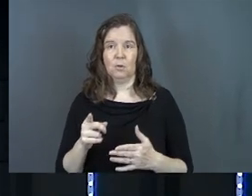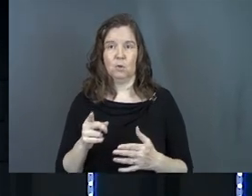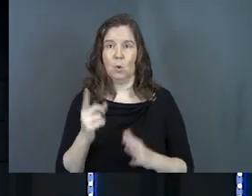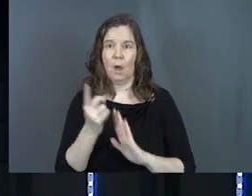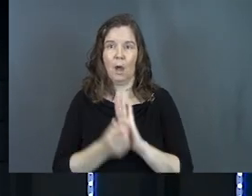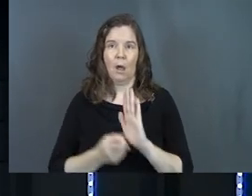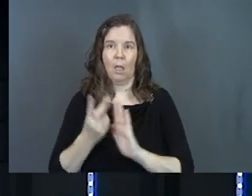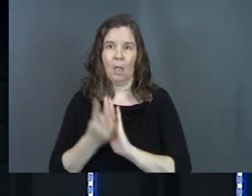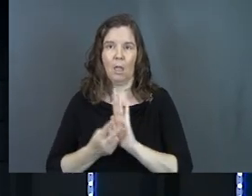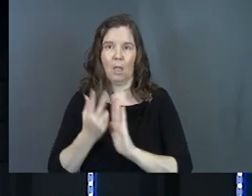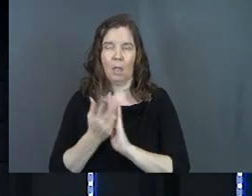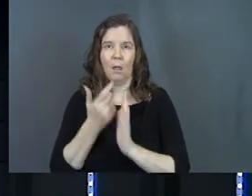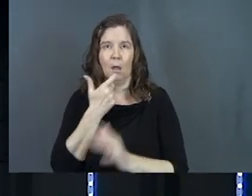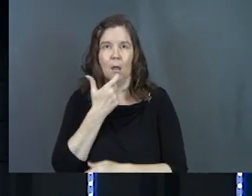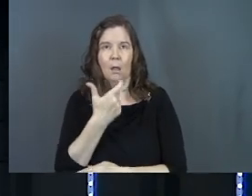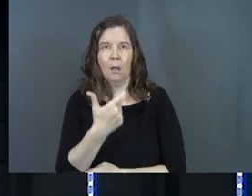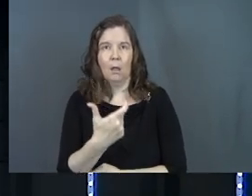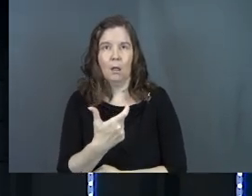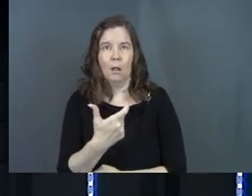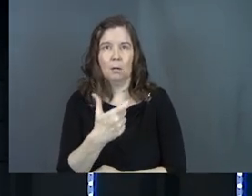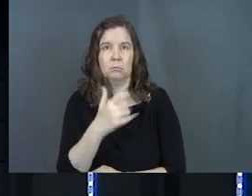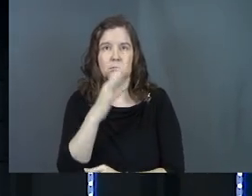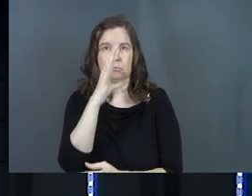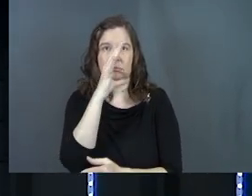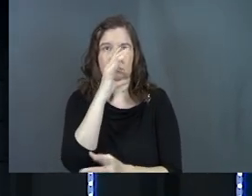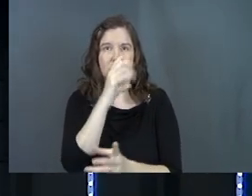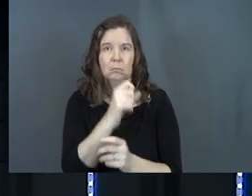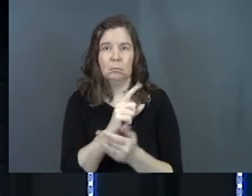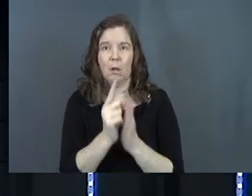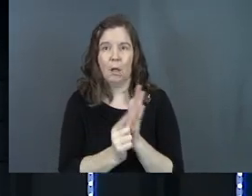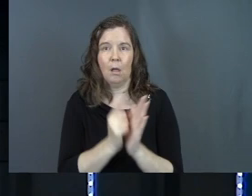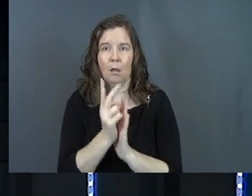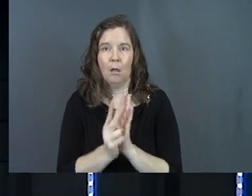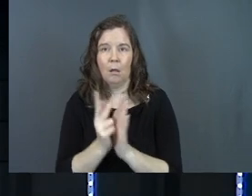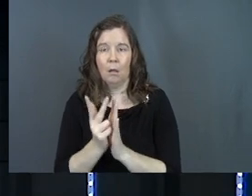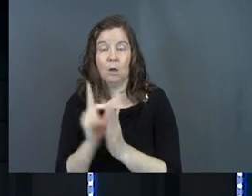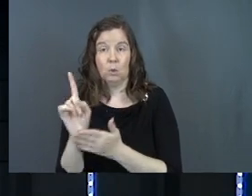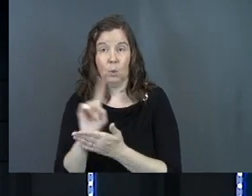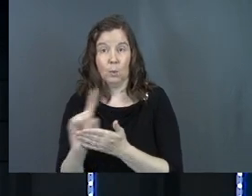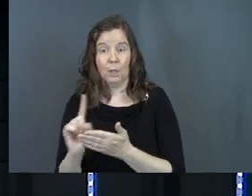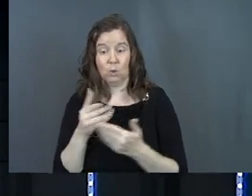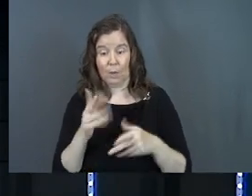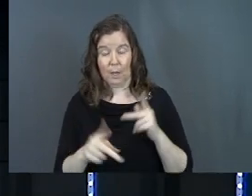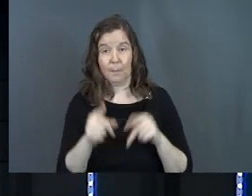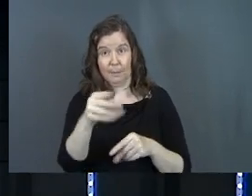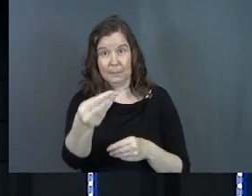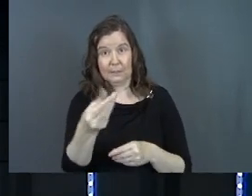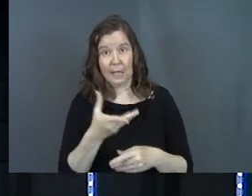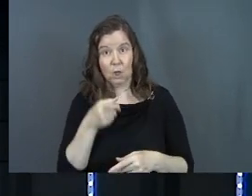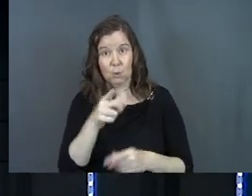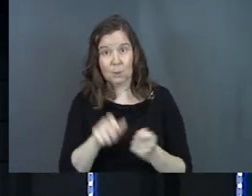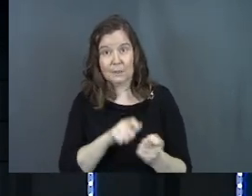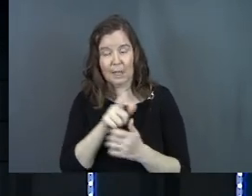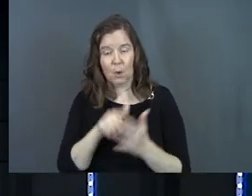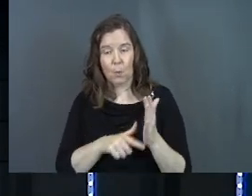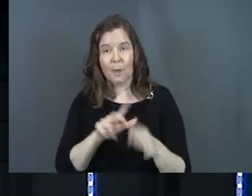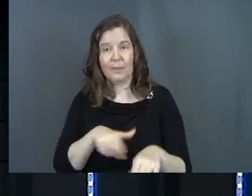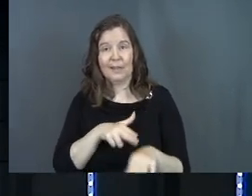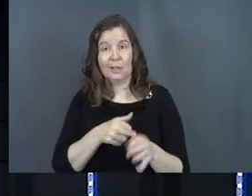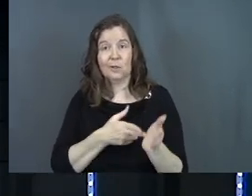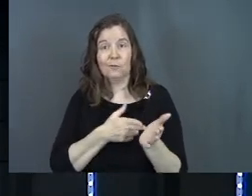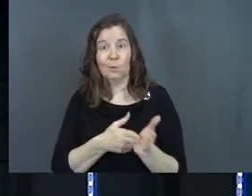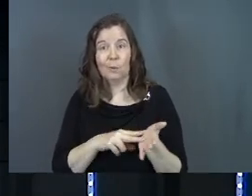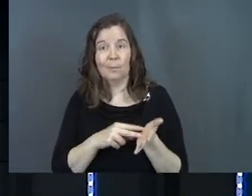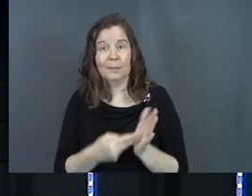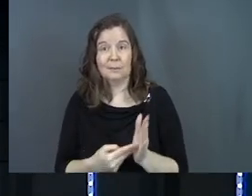giving them hours of your day. You're giving them hours of your week. And you're letting those folks tell you exactly what the nature